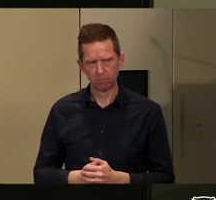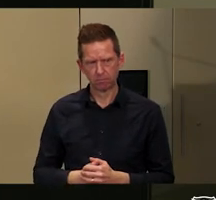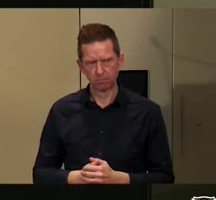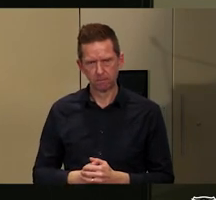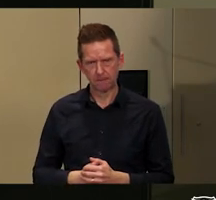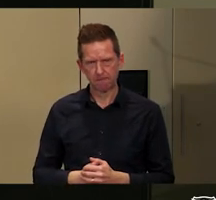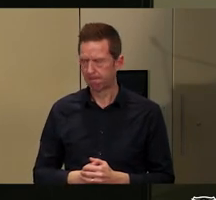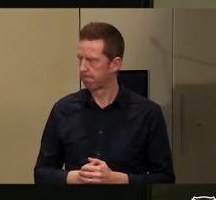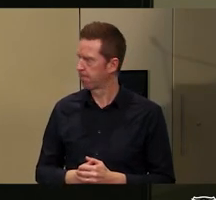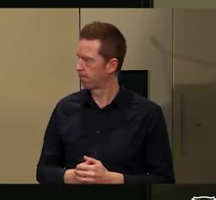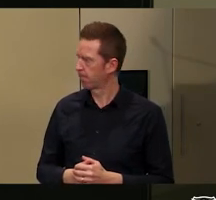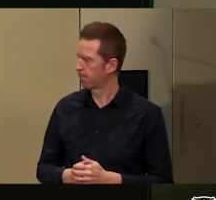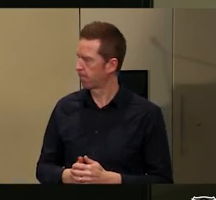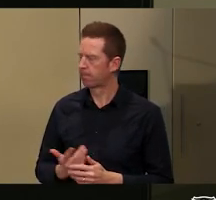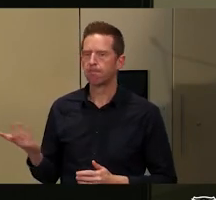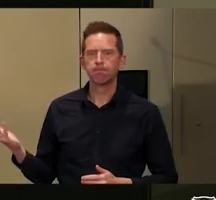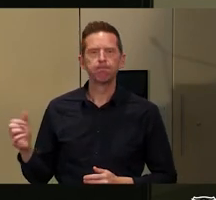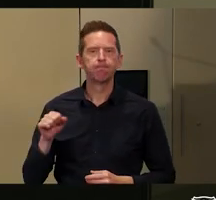Yeah.